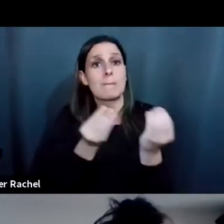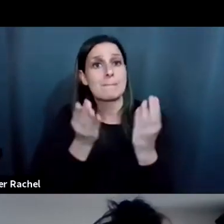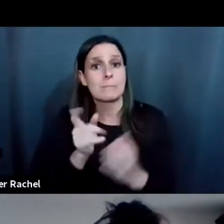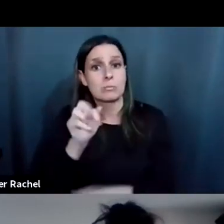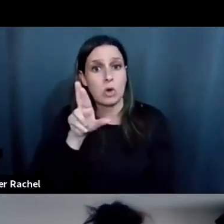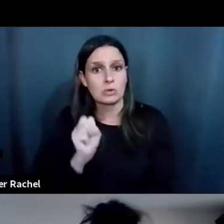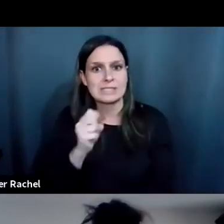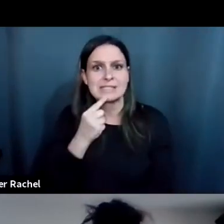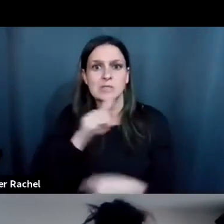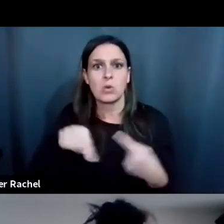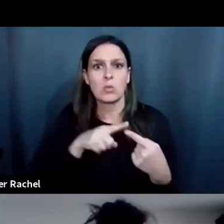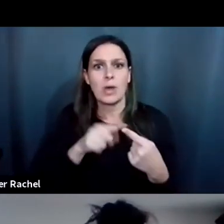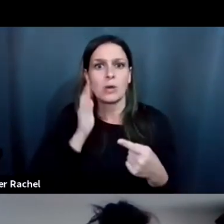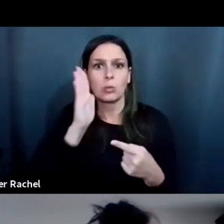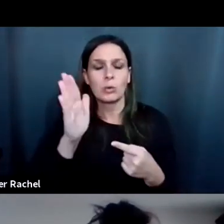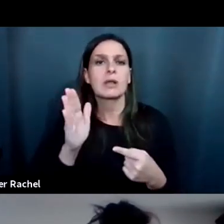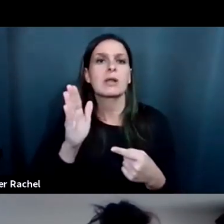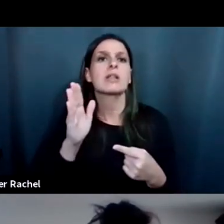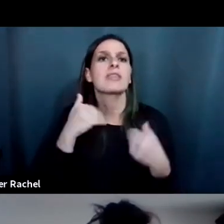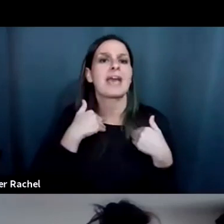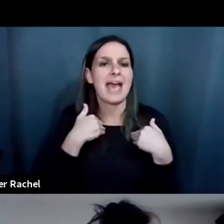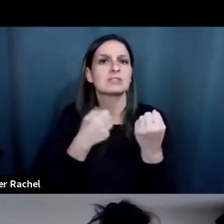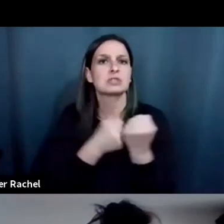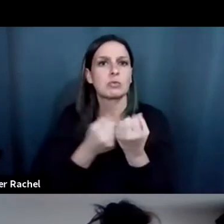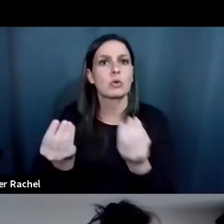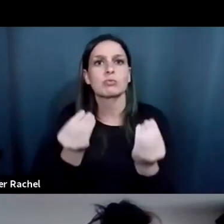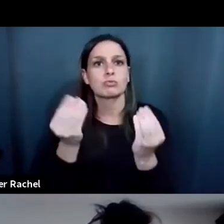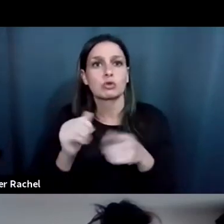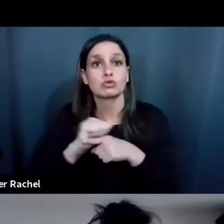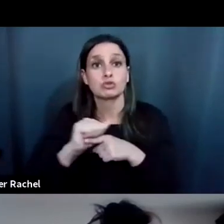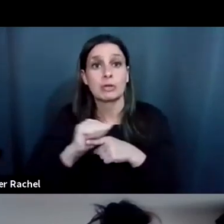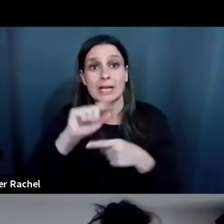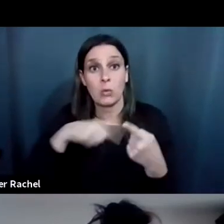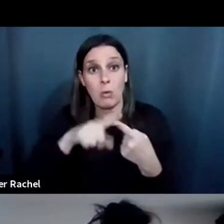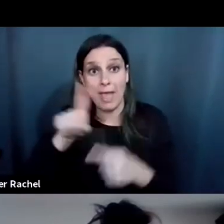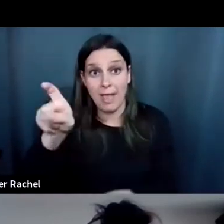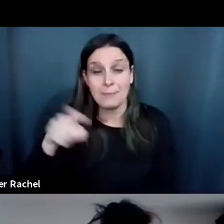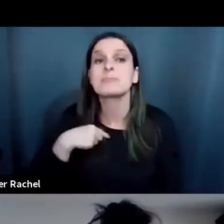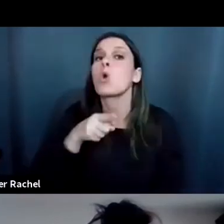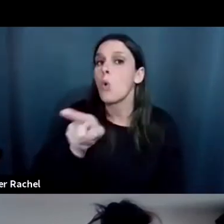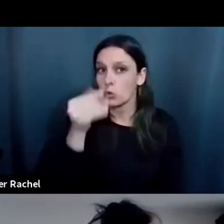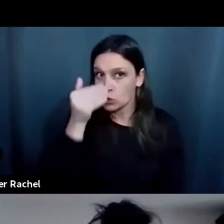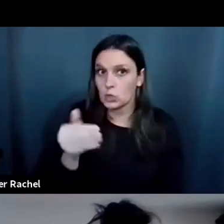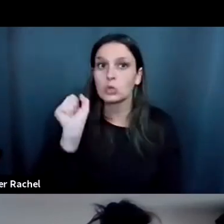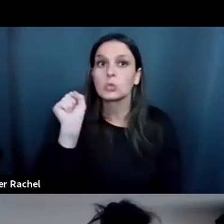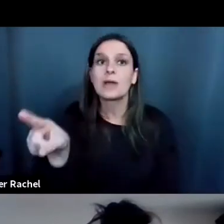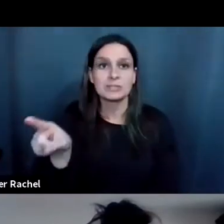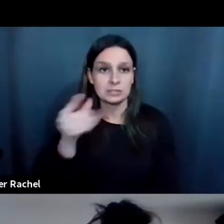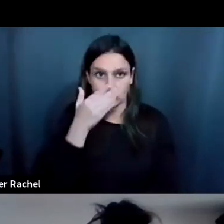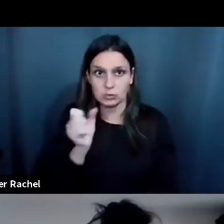It says, when will there be a support broker training? Um, that's a very good question.